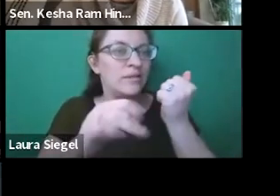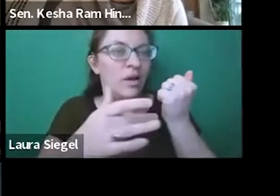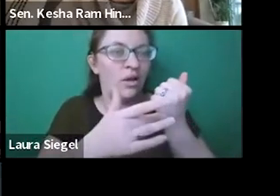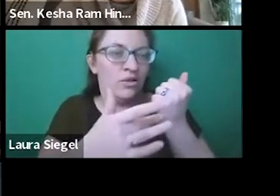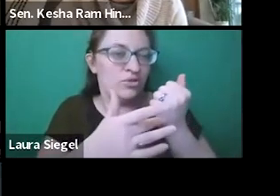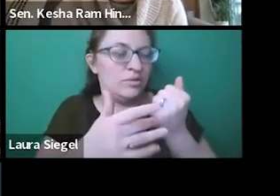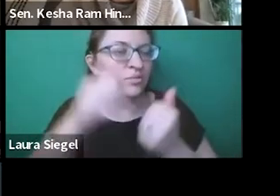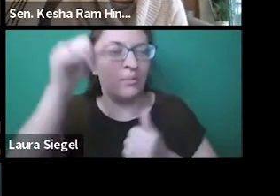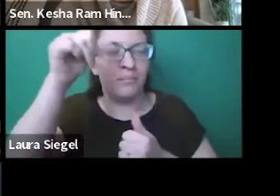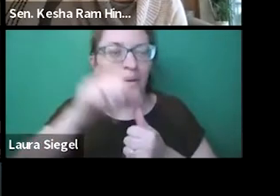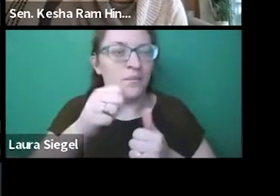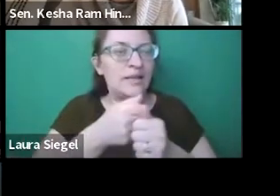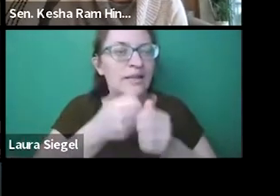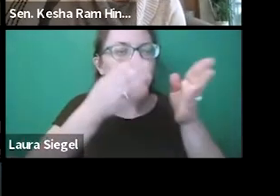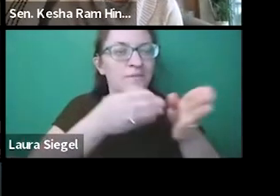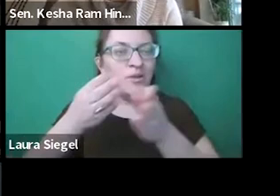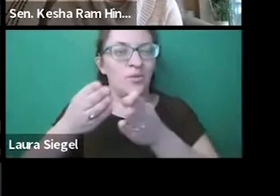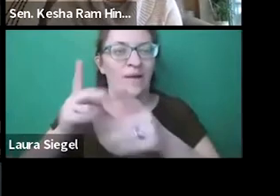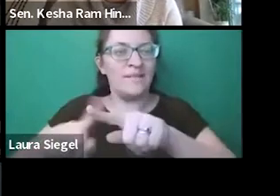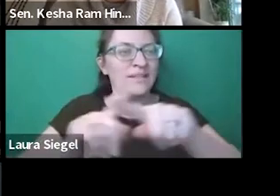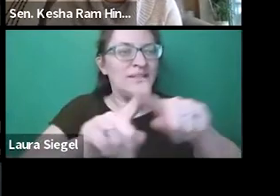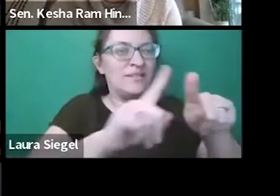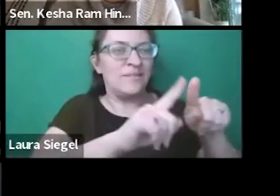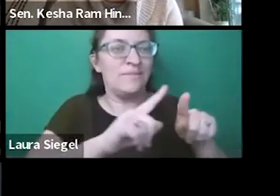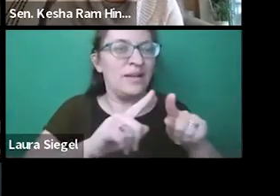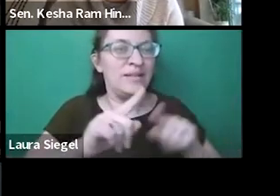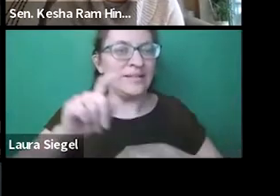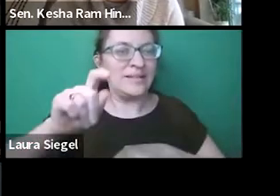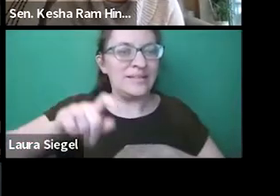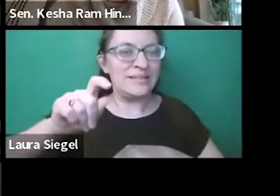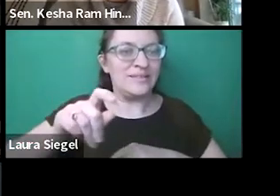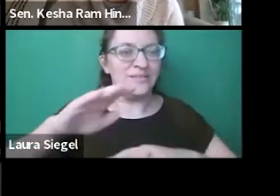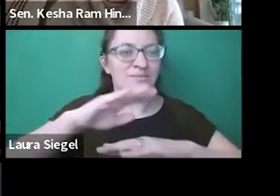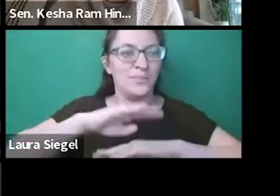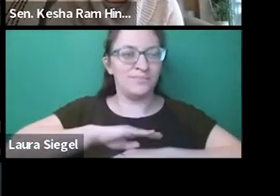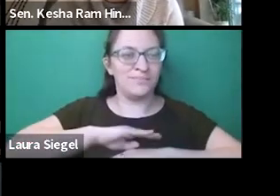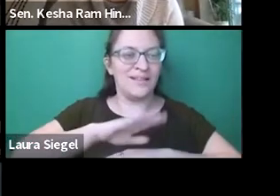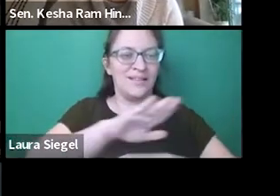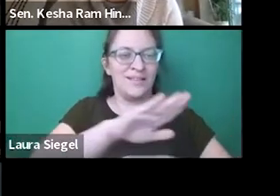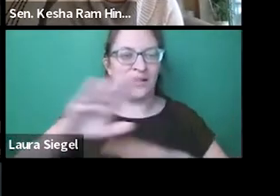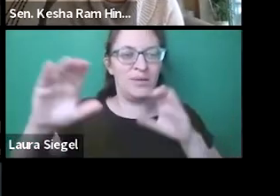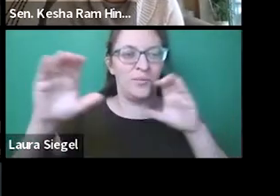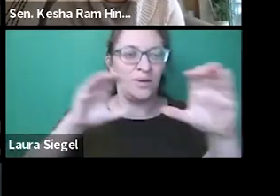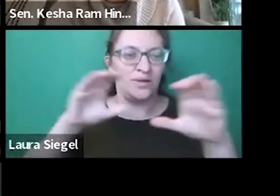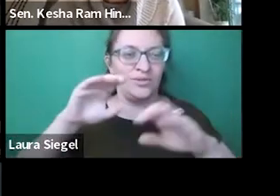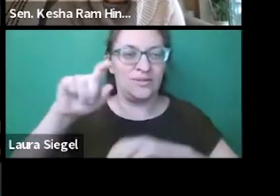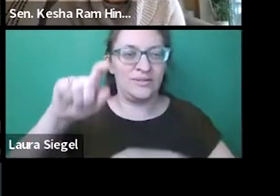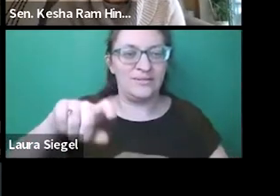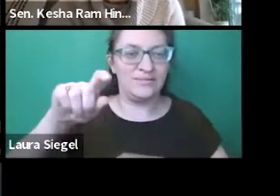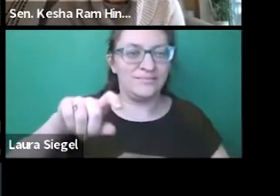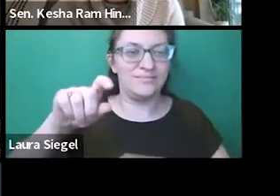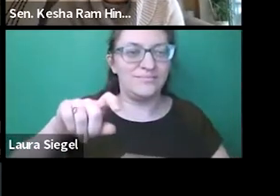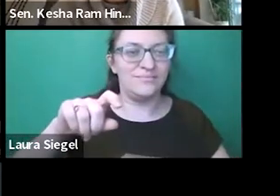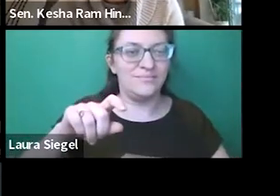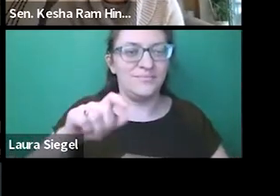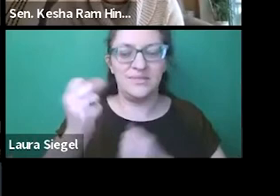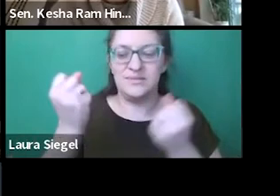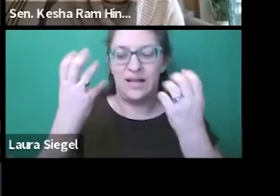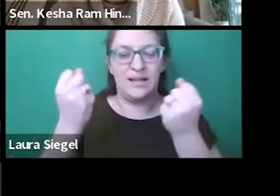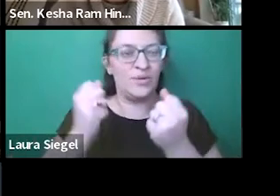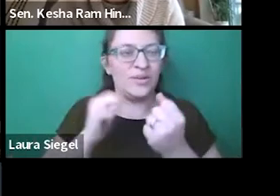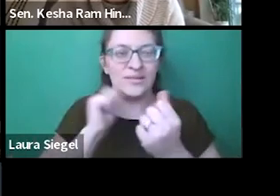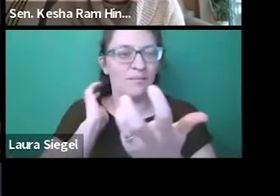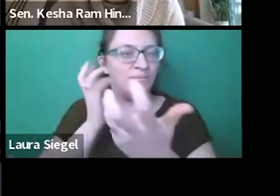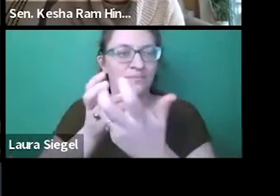services for any press conferences or anything that's in the public eye or in the media. Providing captioning services, providing you are doing